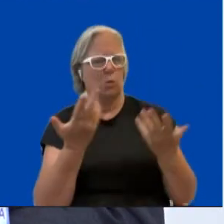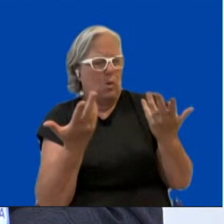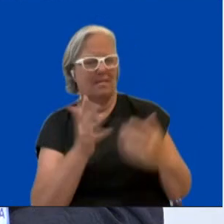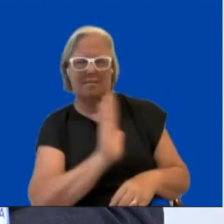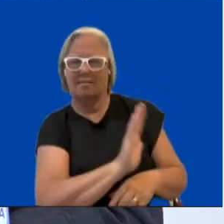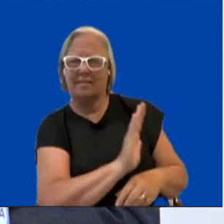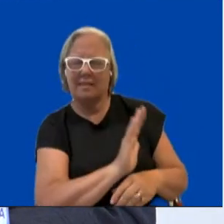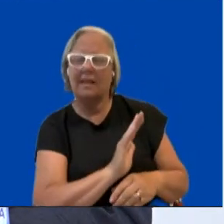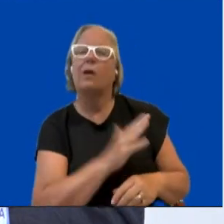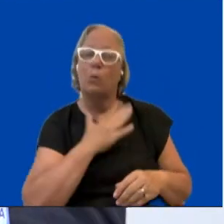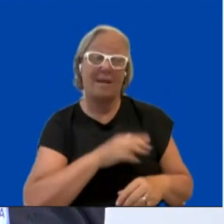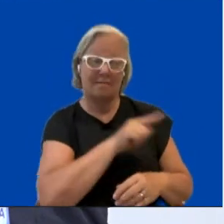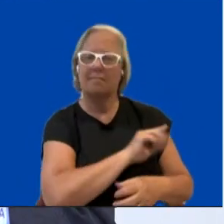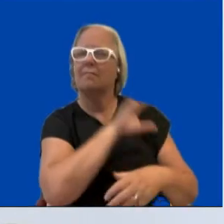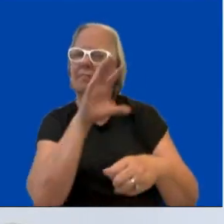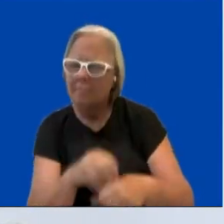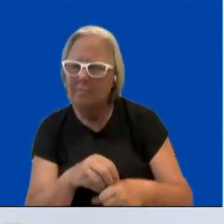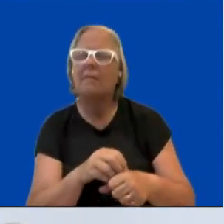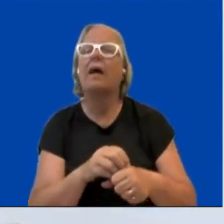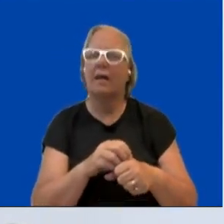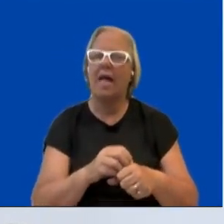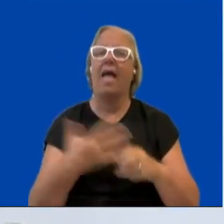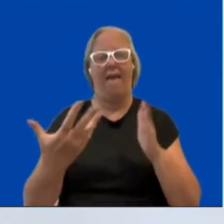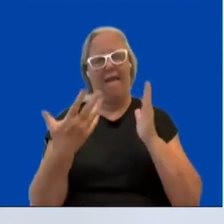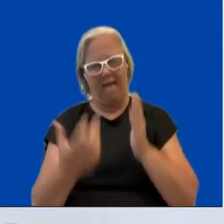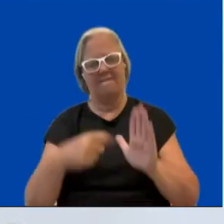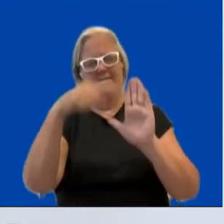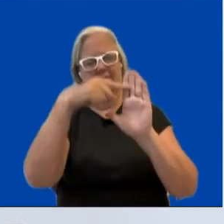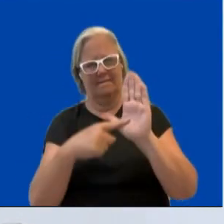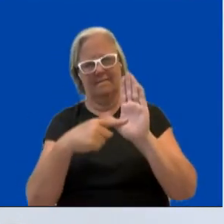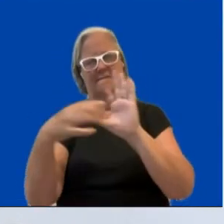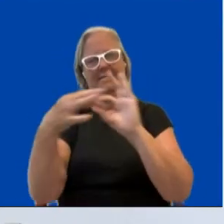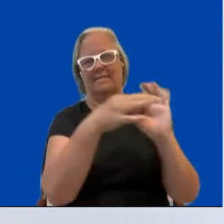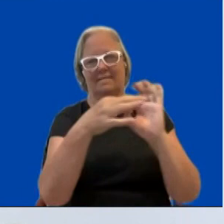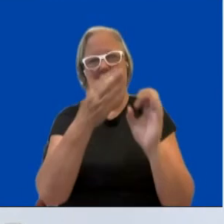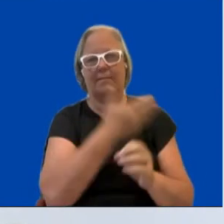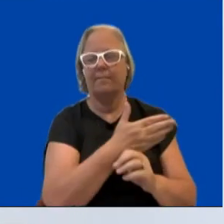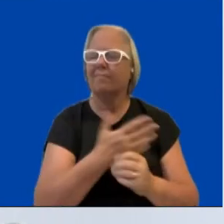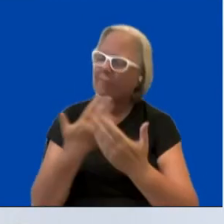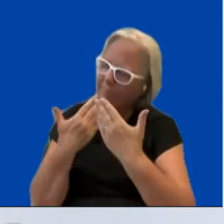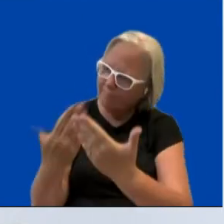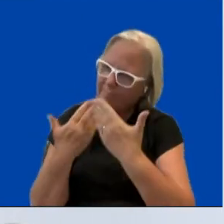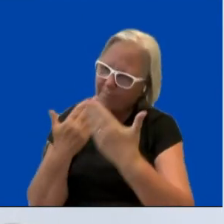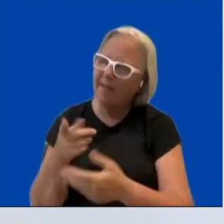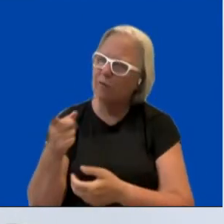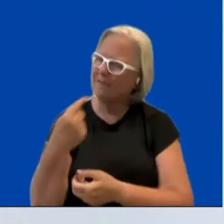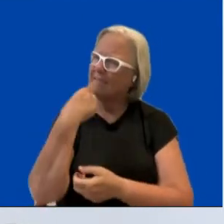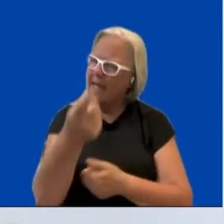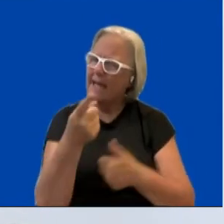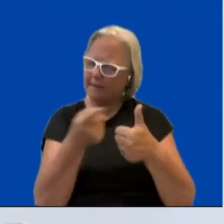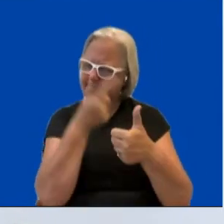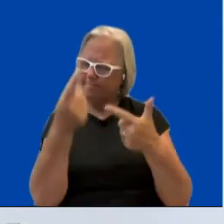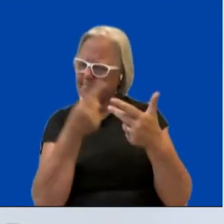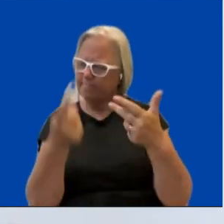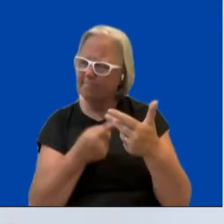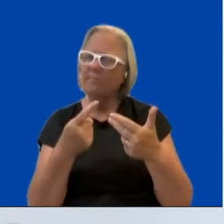done against them. Yeah. Thank you, Kim, for raising this important aspect. Indeed, we need to develop policies that are